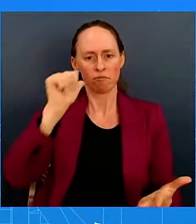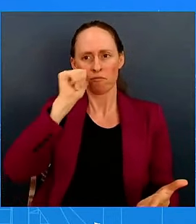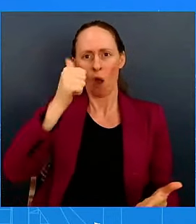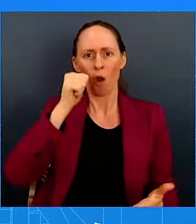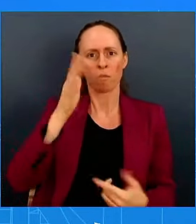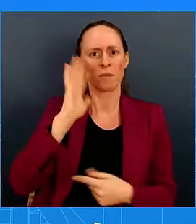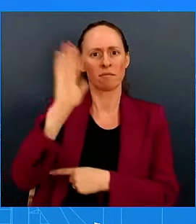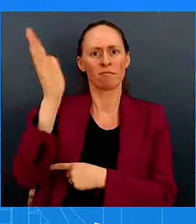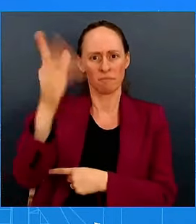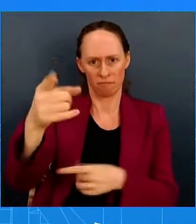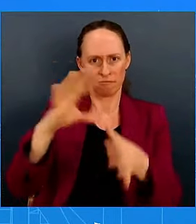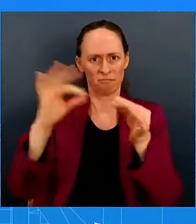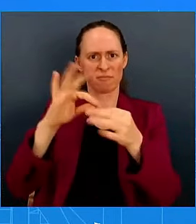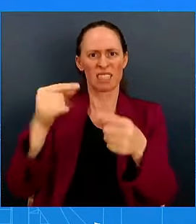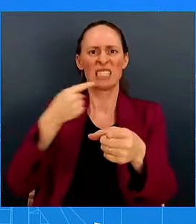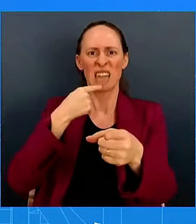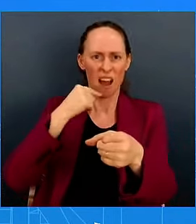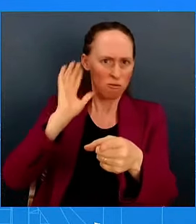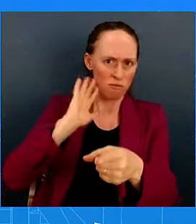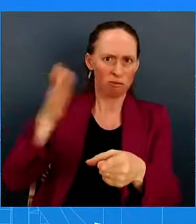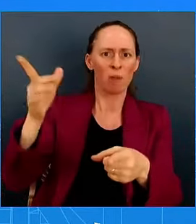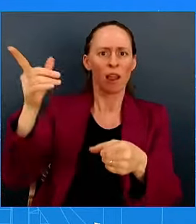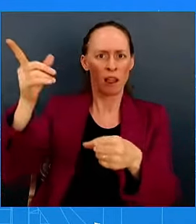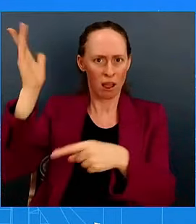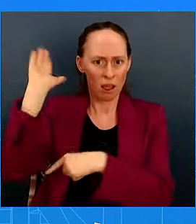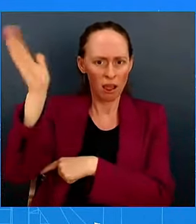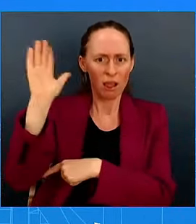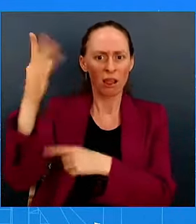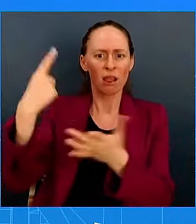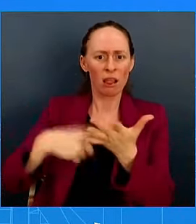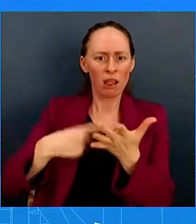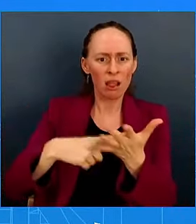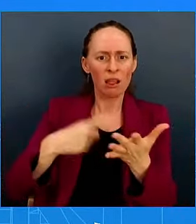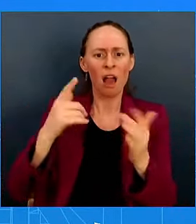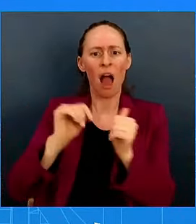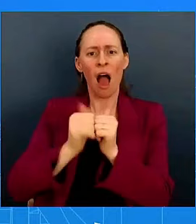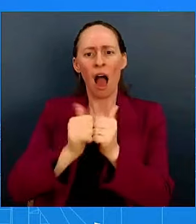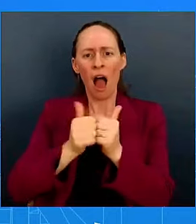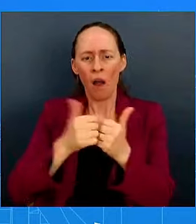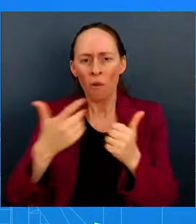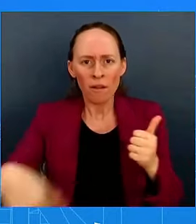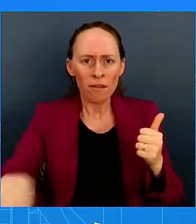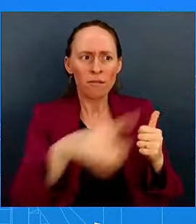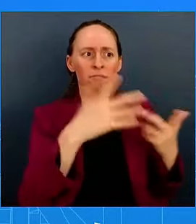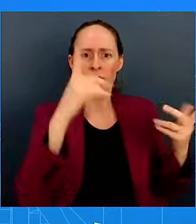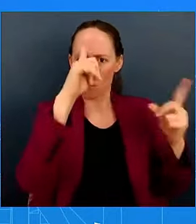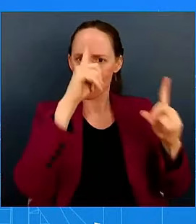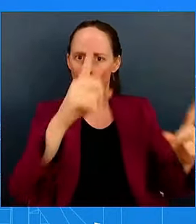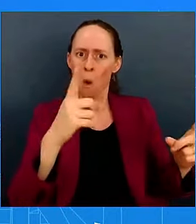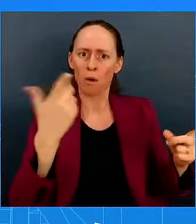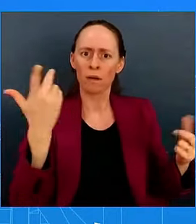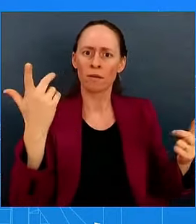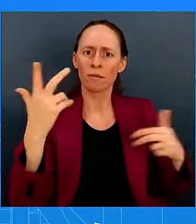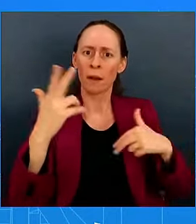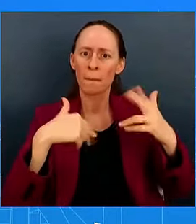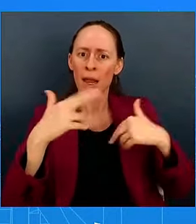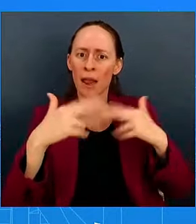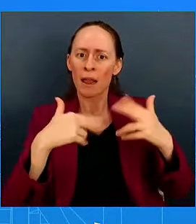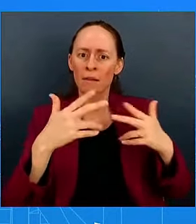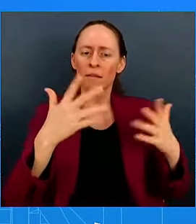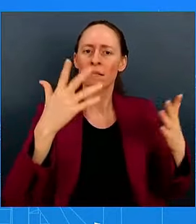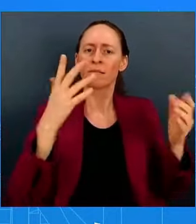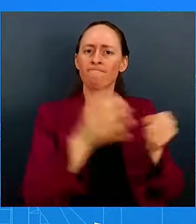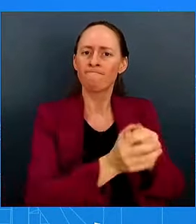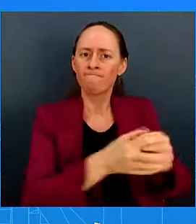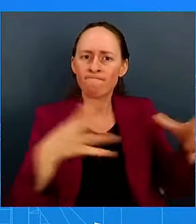he'll continue to lower costs by building millions of homes, making childcare more affordable, capping prescription drugs, etc. How much